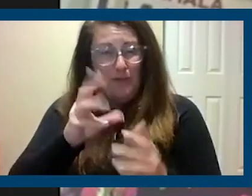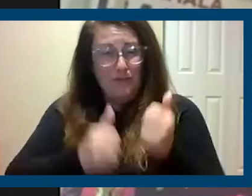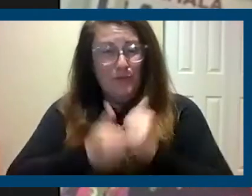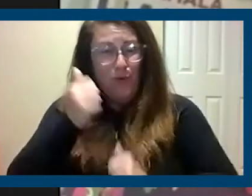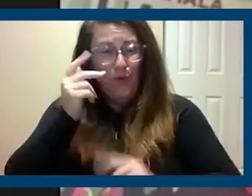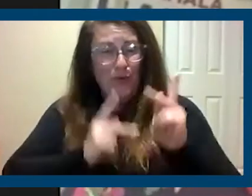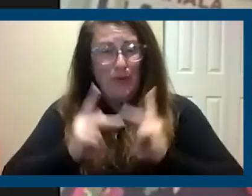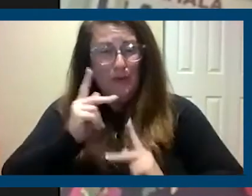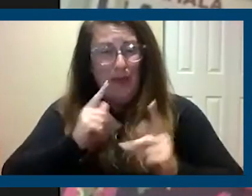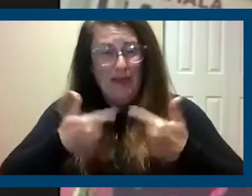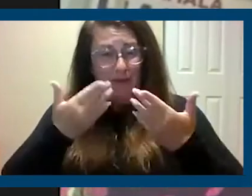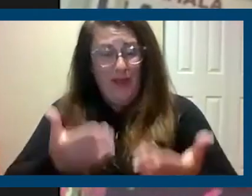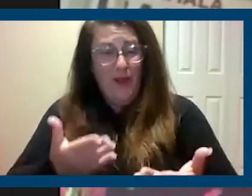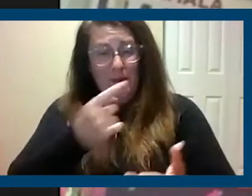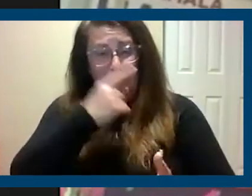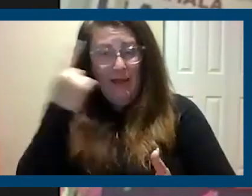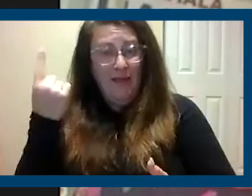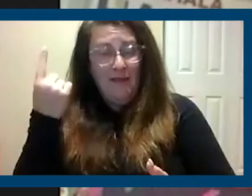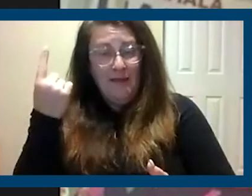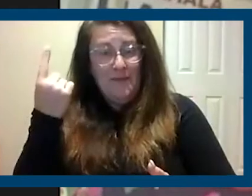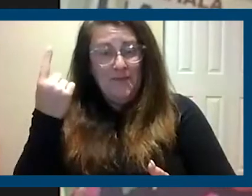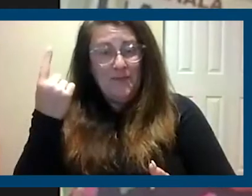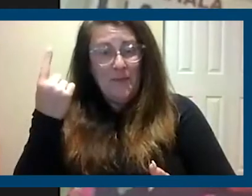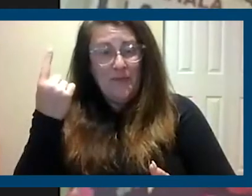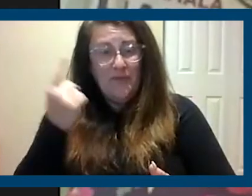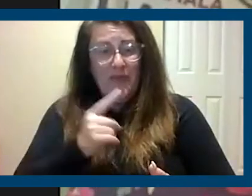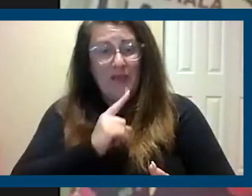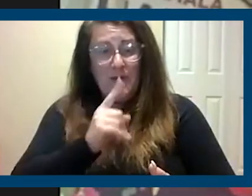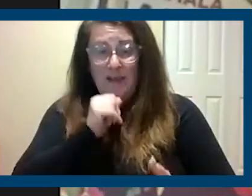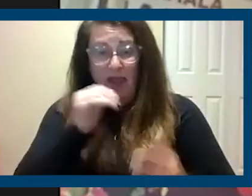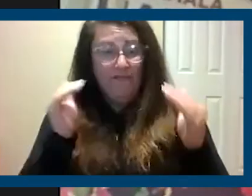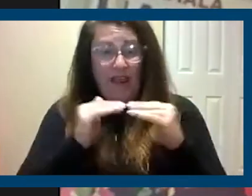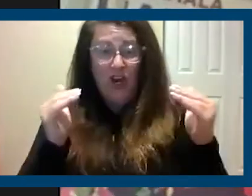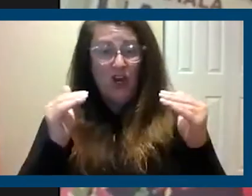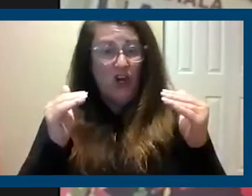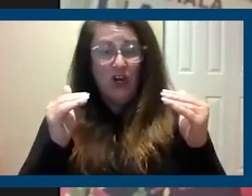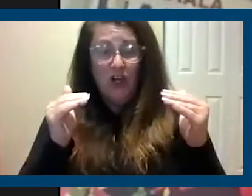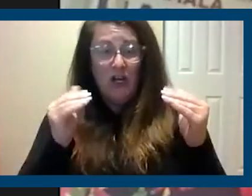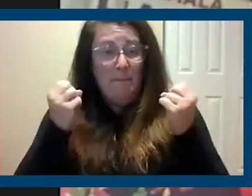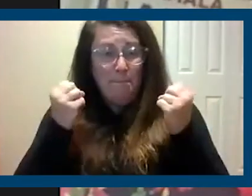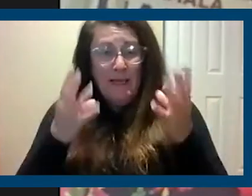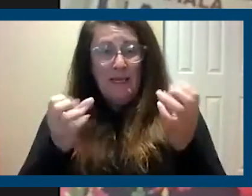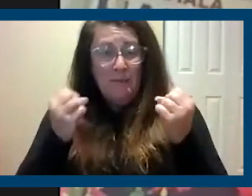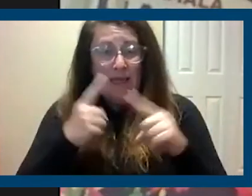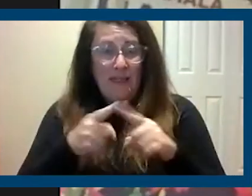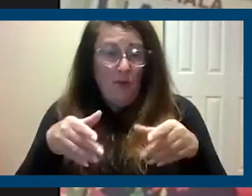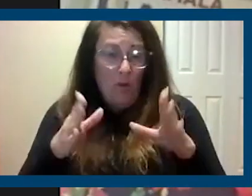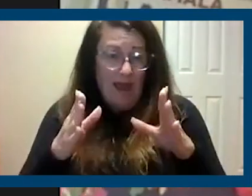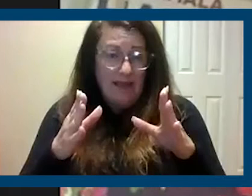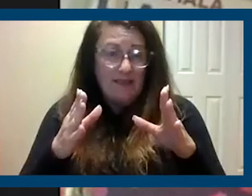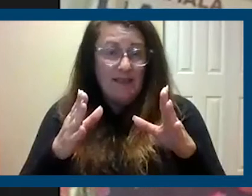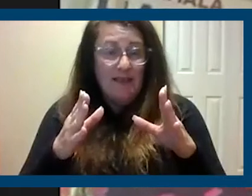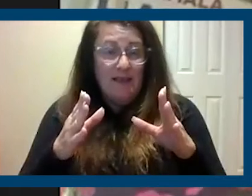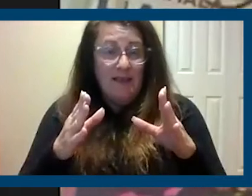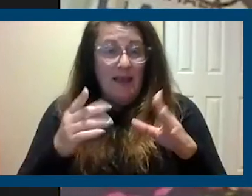black people and it's really unfair in many ways. And I think that as